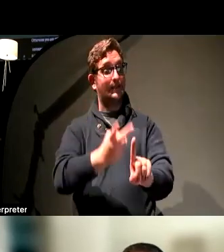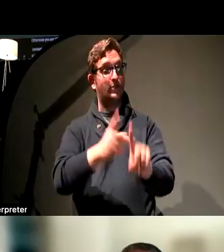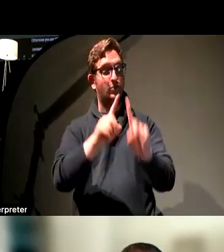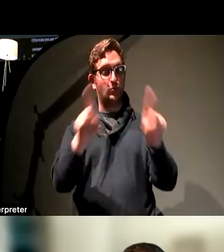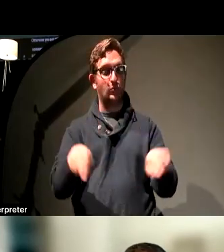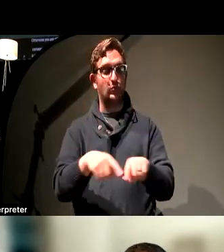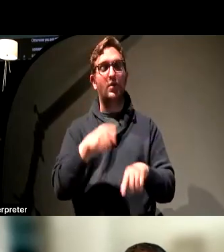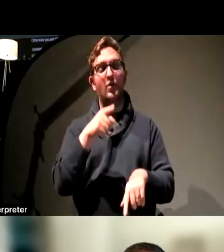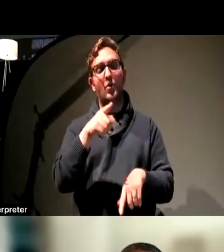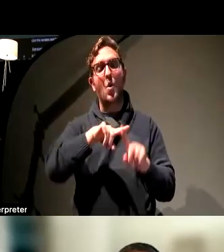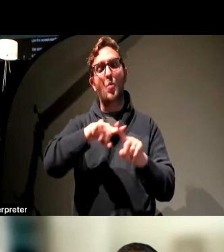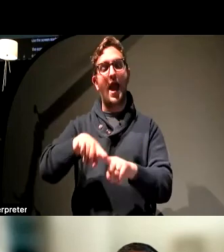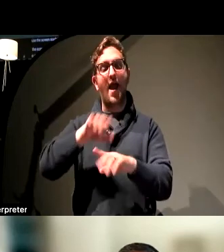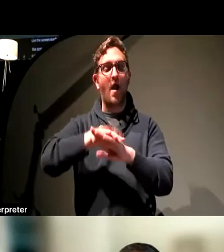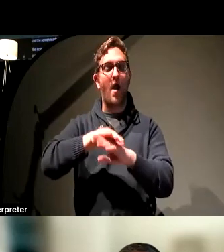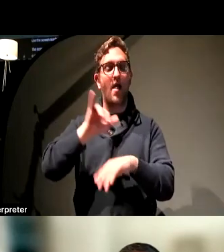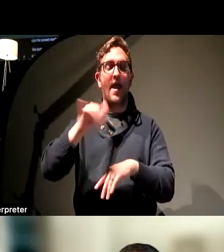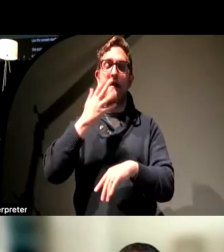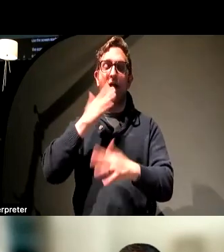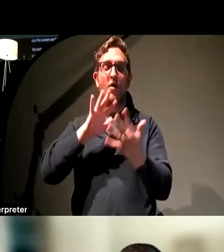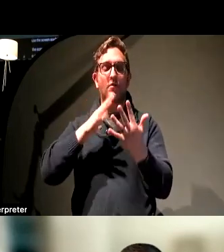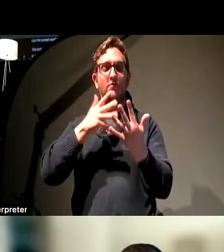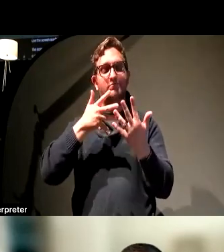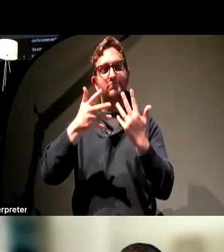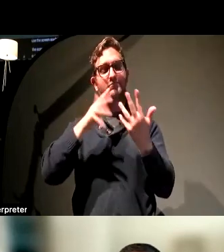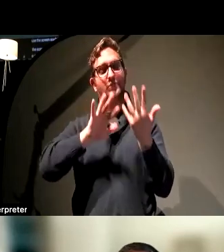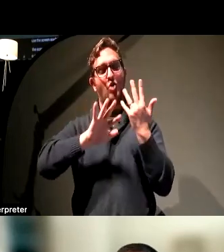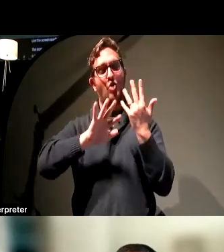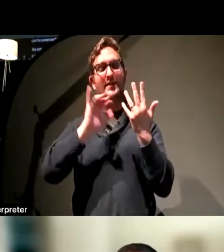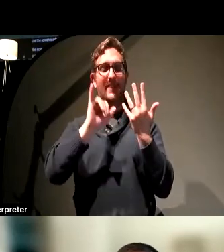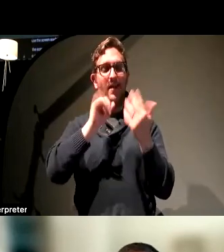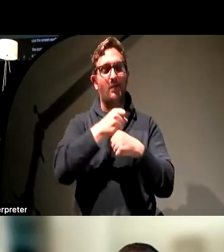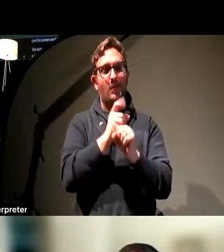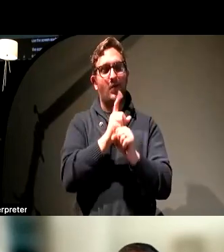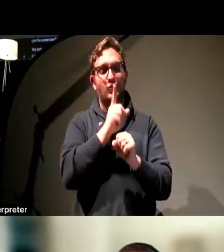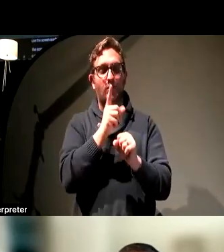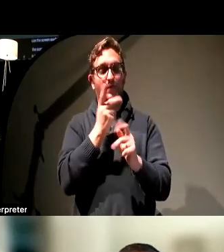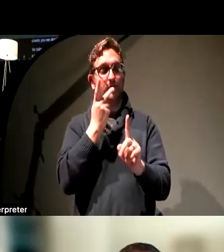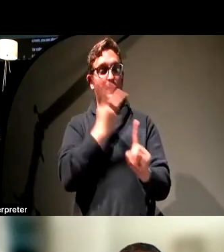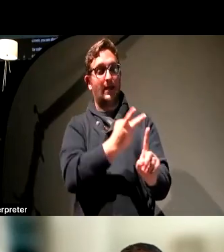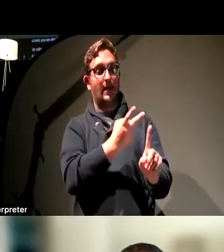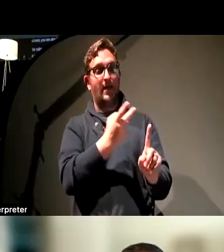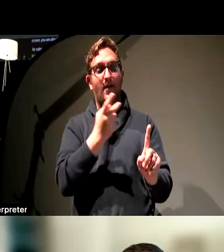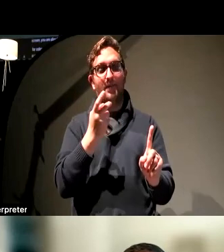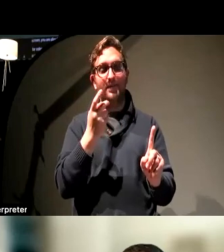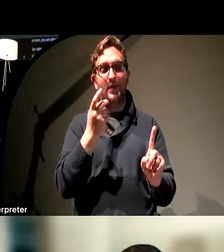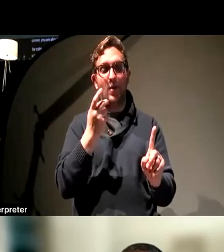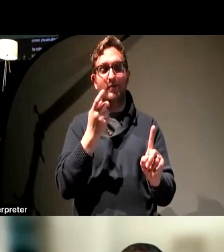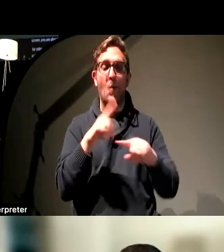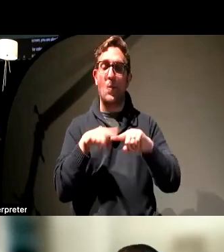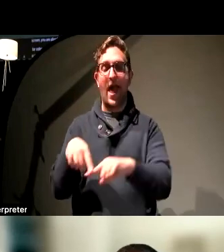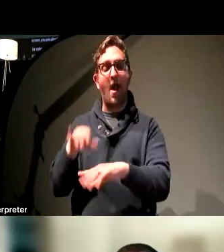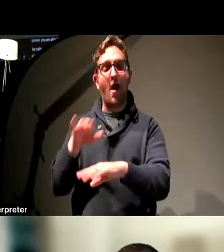accounting for color contrast and you're relying on that notion of not just using color to convey meaning. But color,